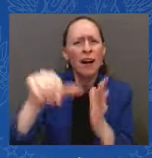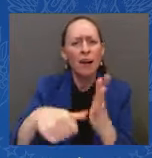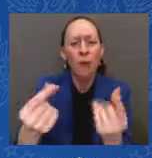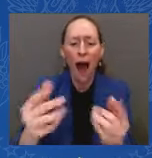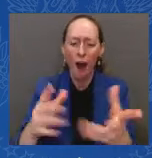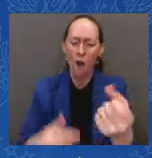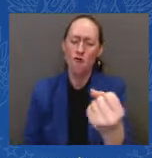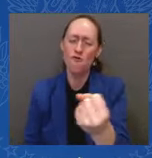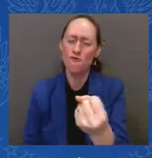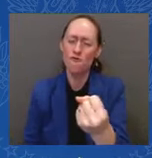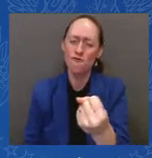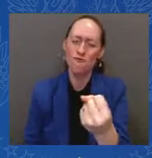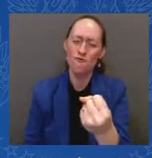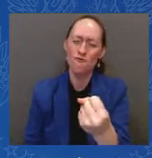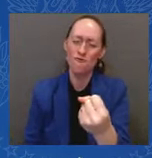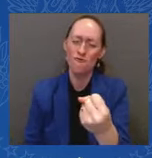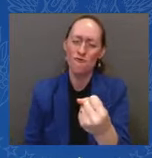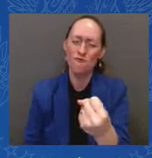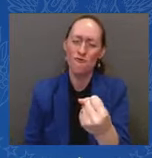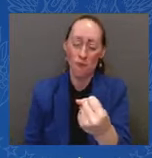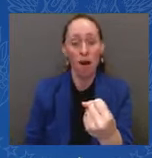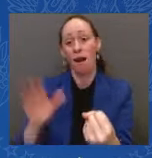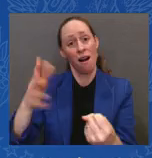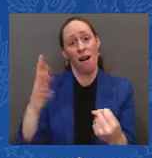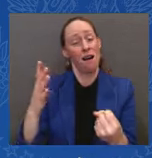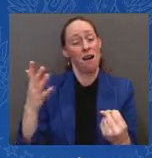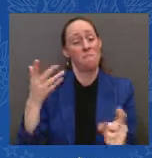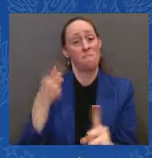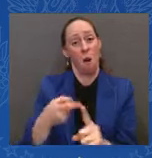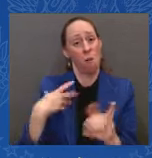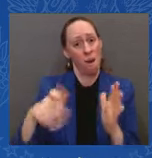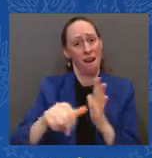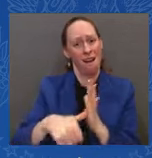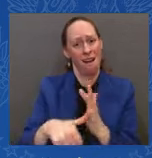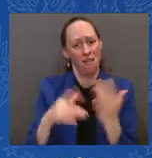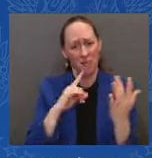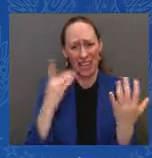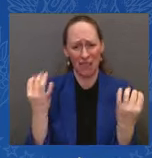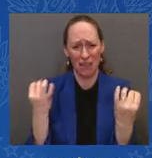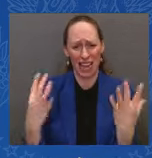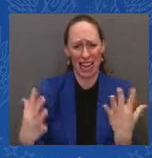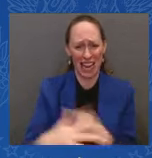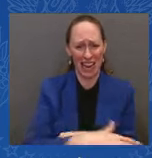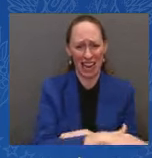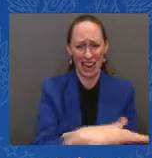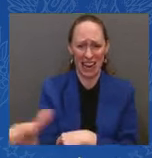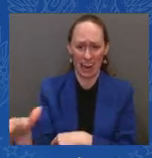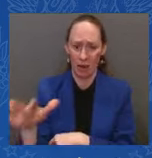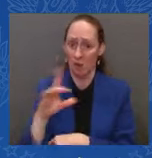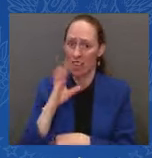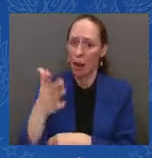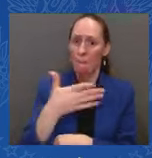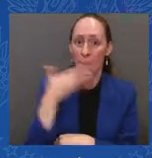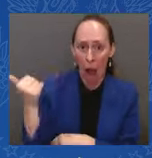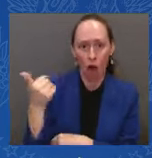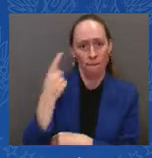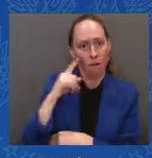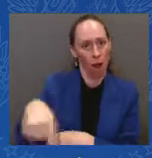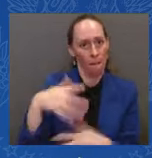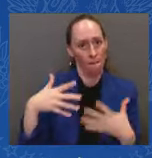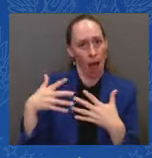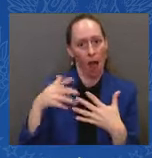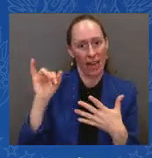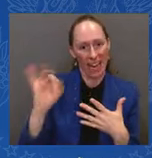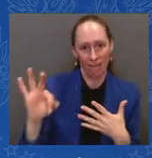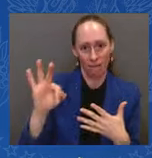in the interest of the United States of America that Ukraine succeed. And it's overwhelmingly in our interest. I've spent